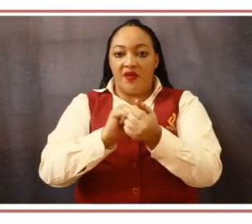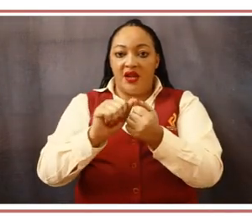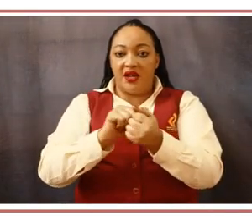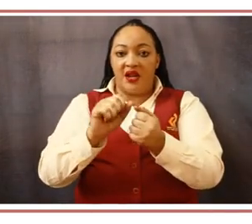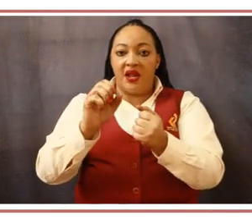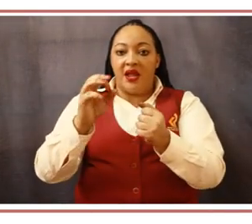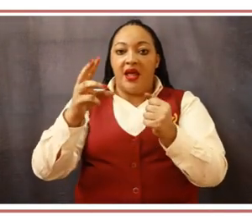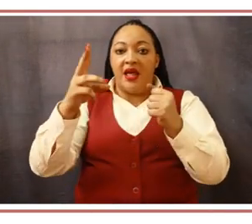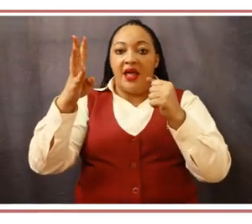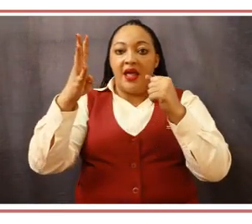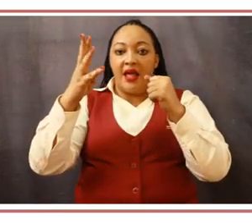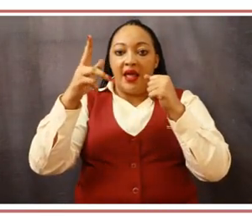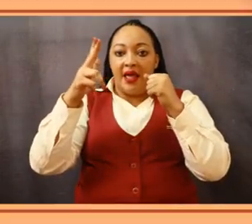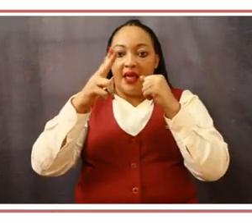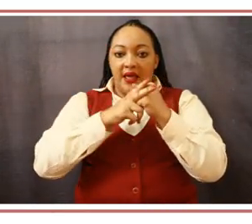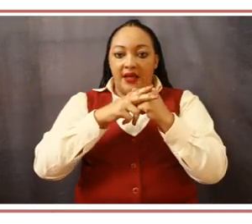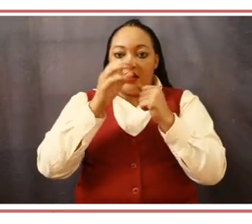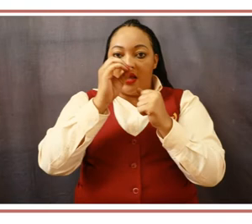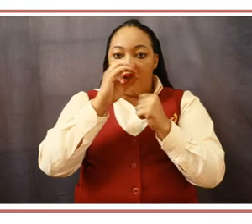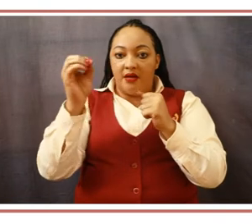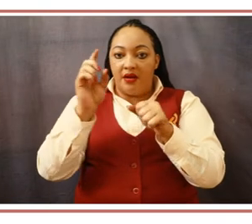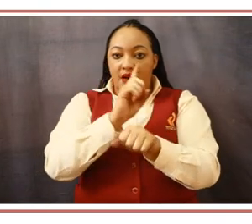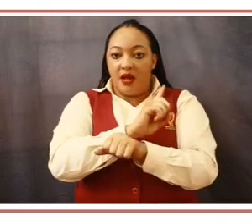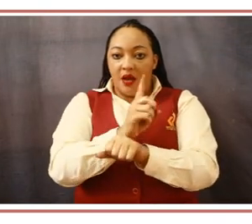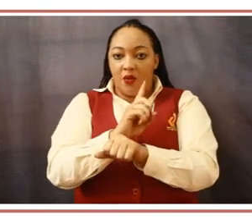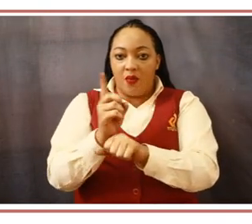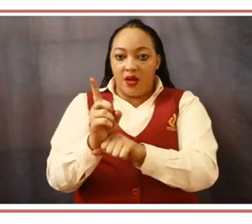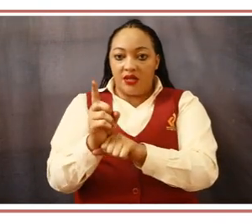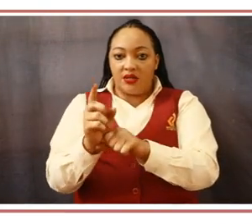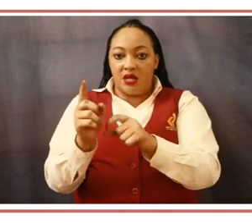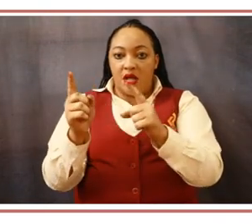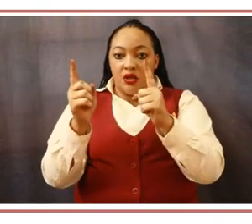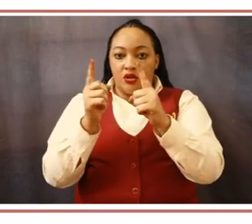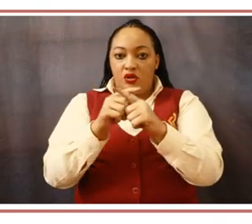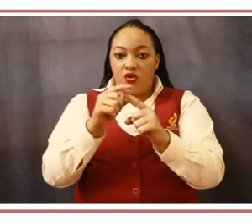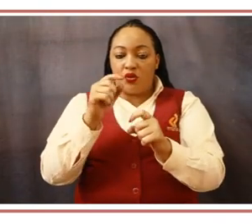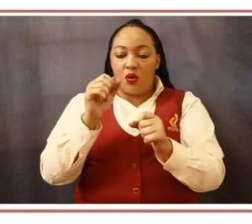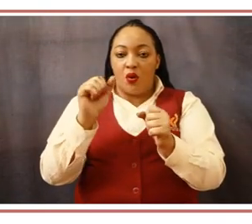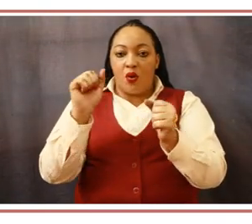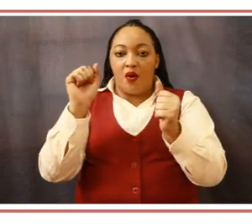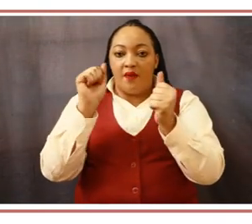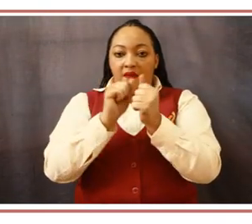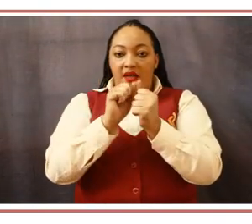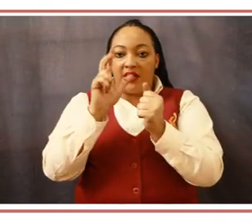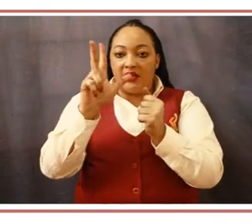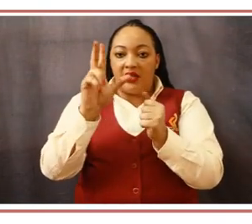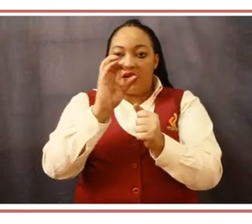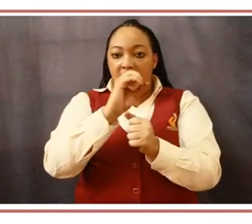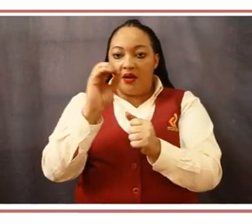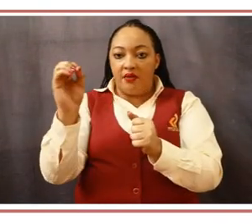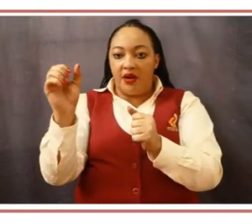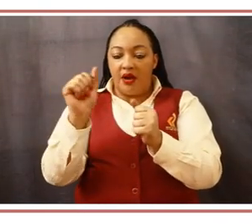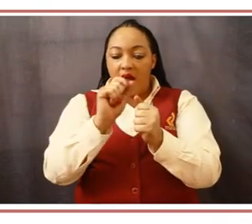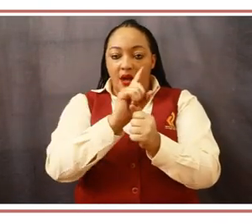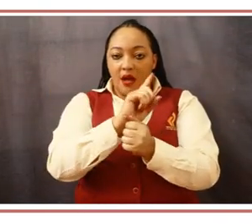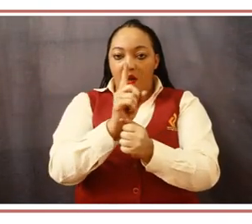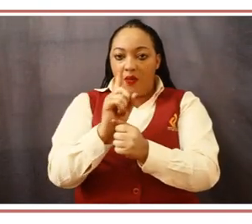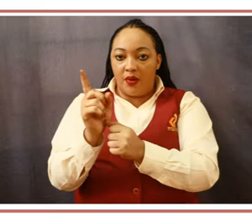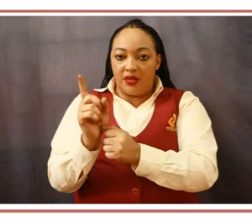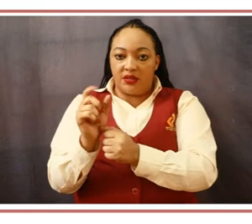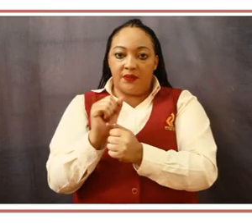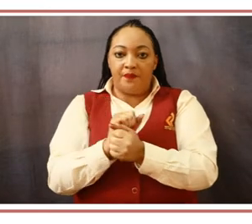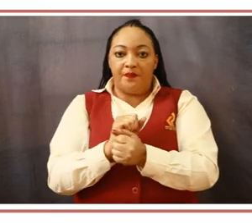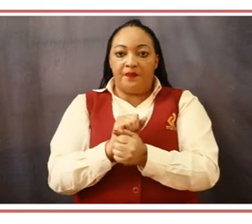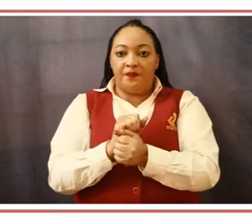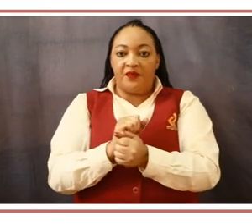ourselves to the following. We will observe business hours Monday to Friday 0800 hours to 1300 hours and